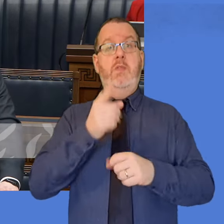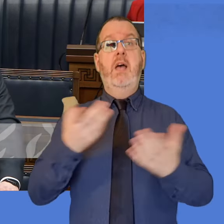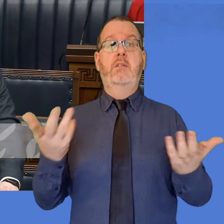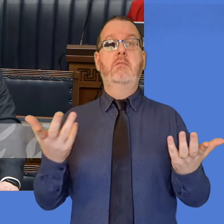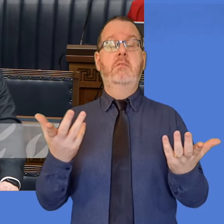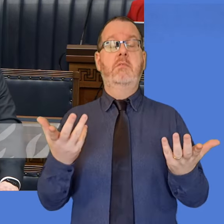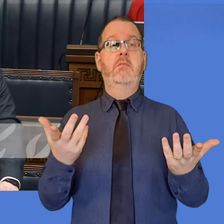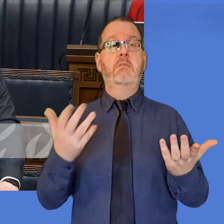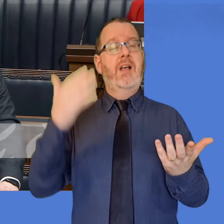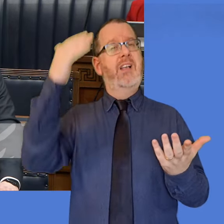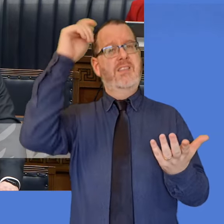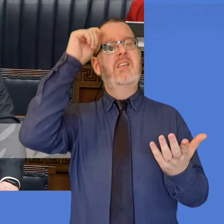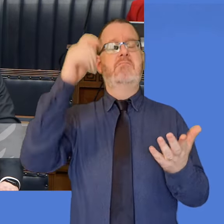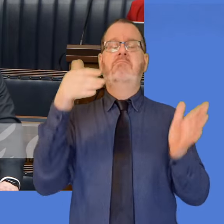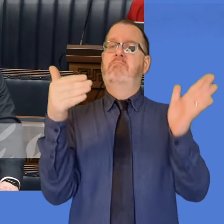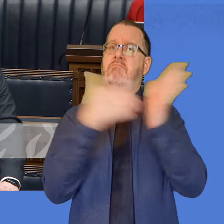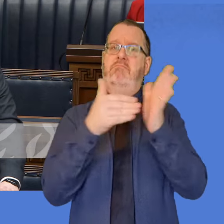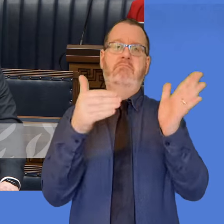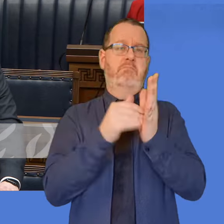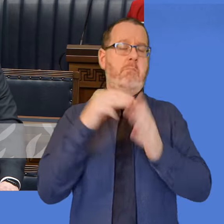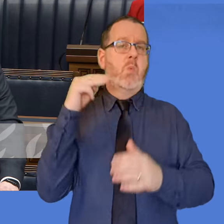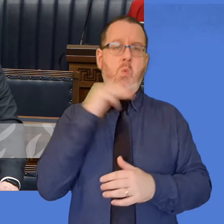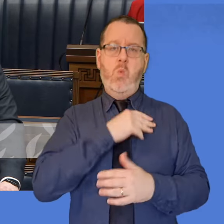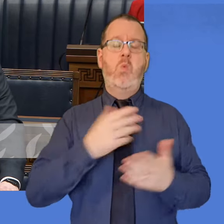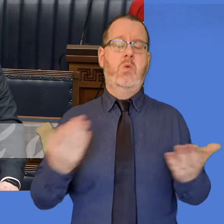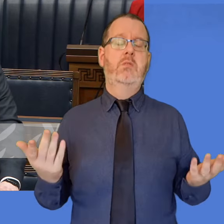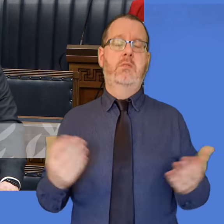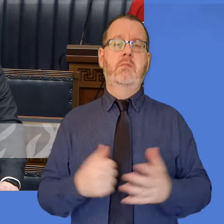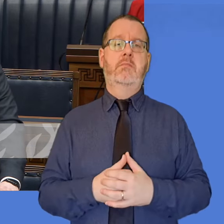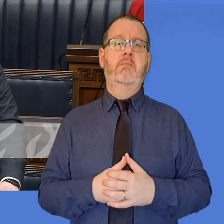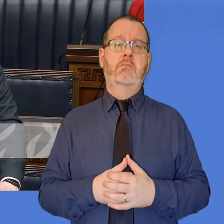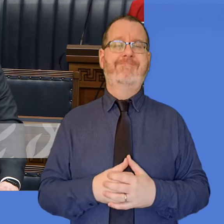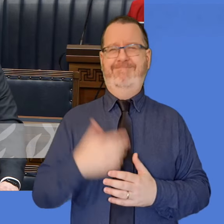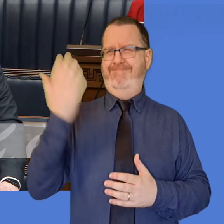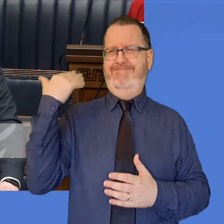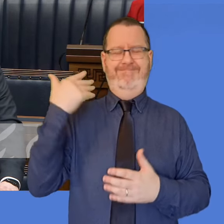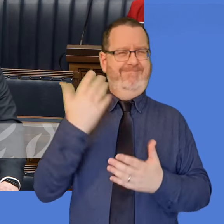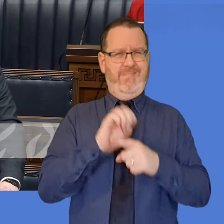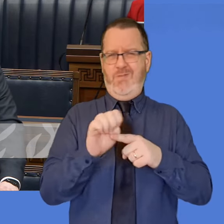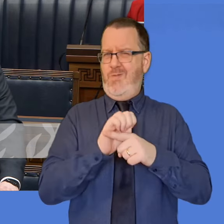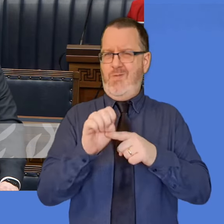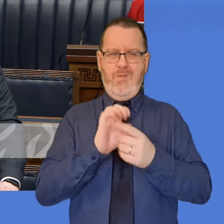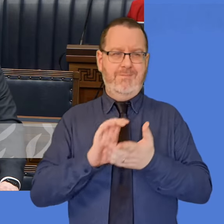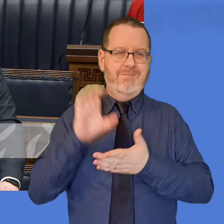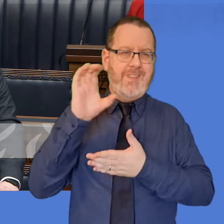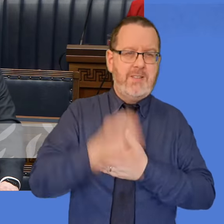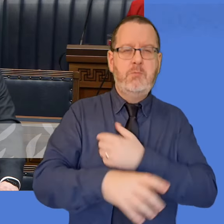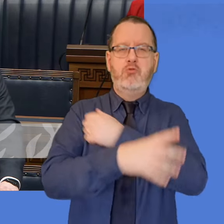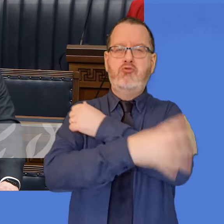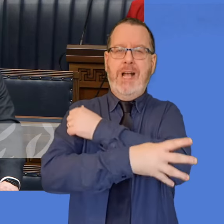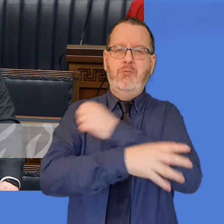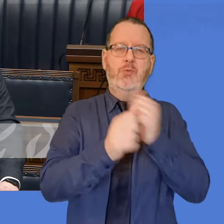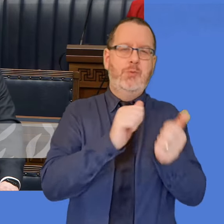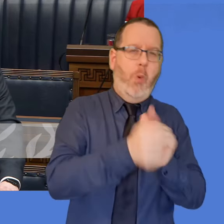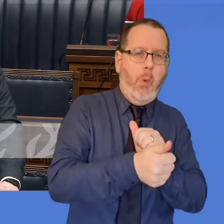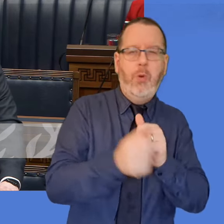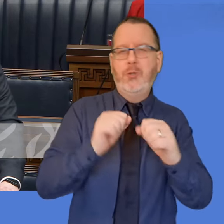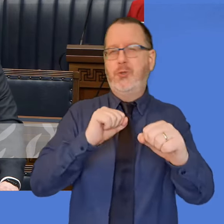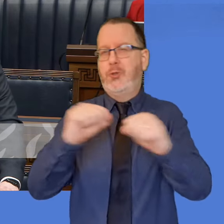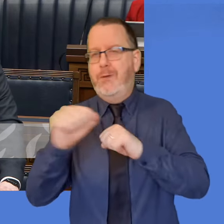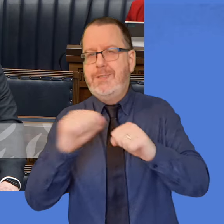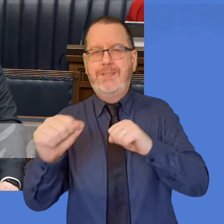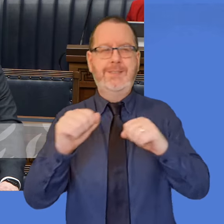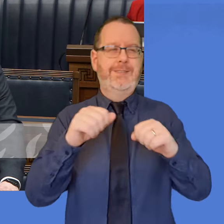investment in grassroots sport and sporting facilities for many, many years. I believe that sport has the power to be transformational.